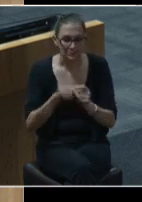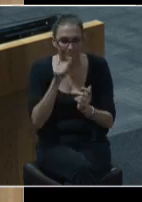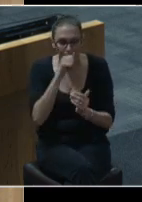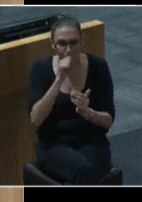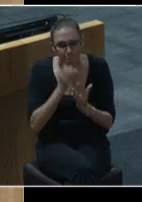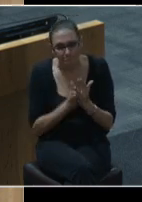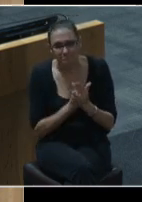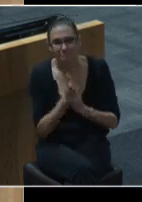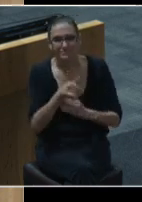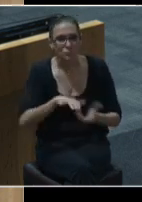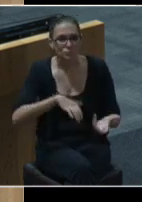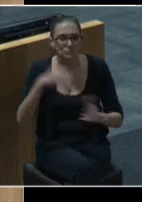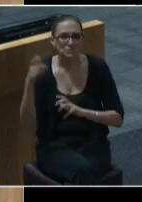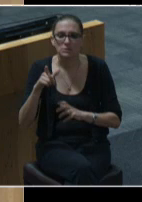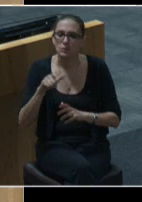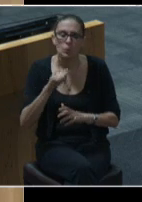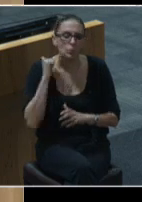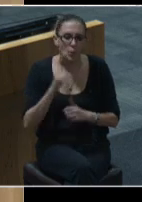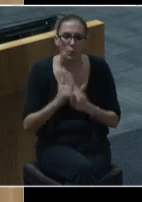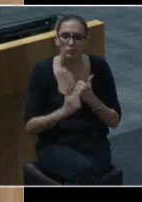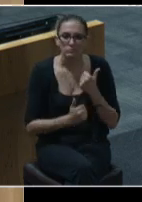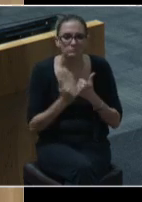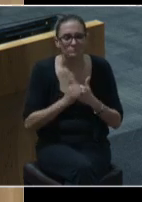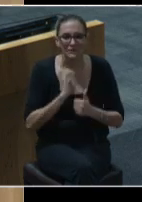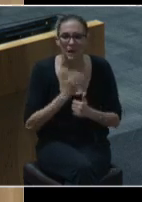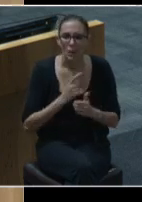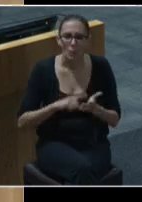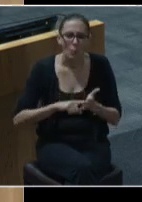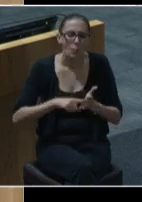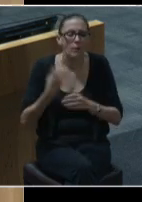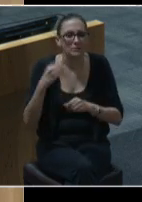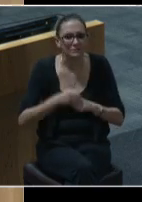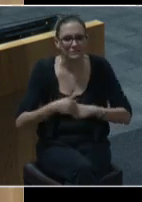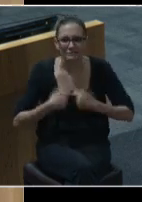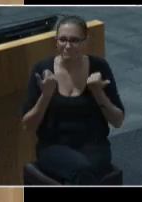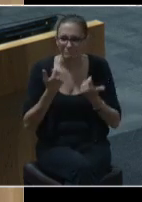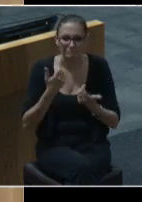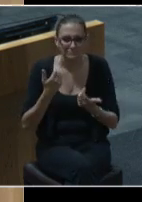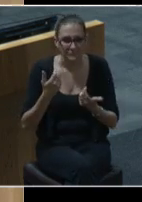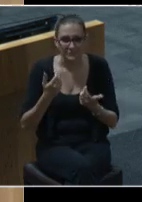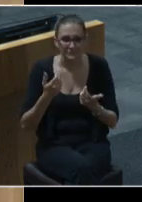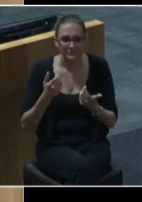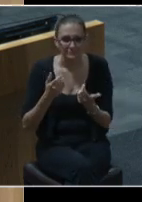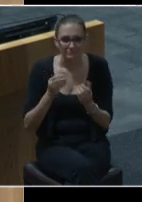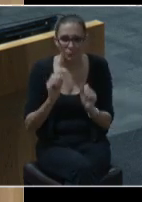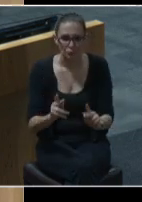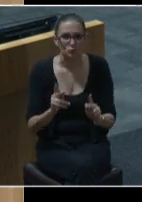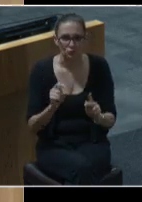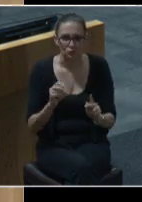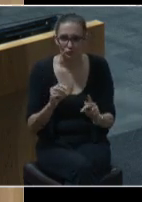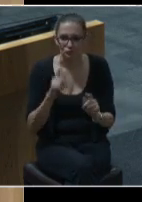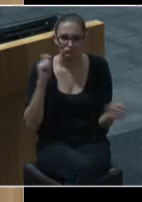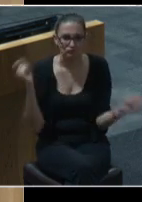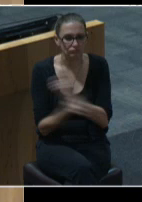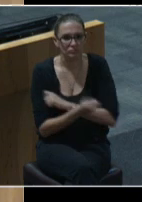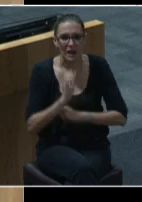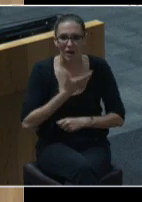not jeopardize our once-in-a-generation opportunity to revolutionize our transportation infrastructure.